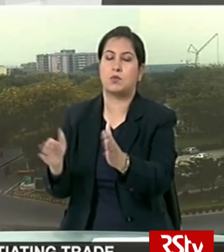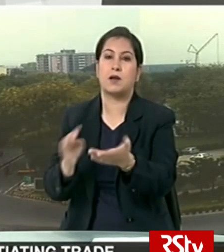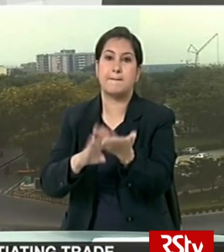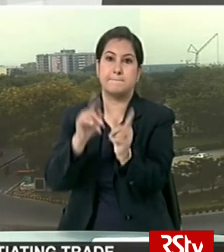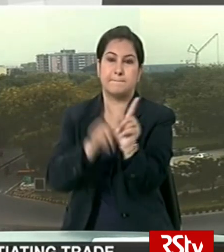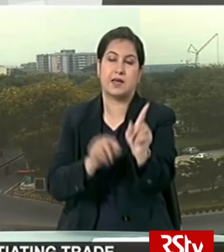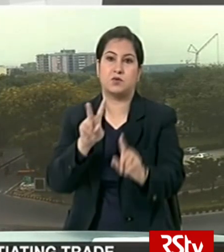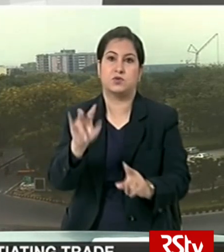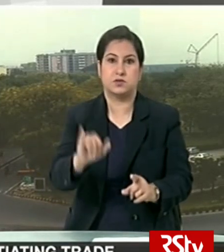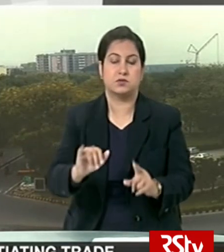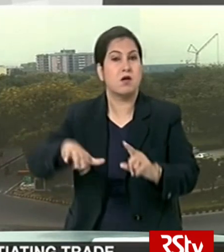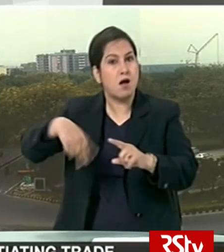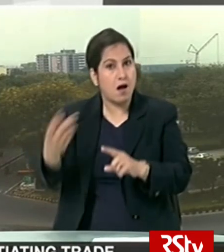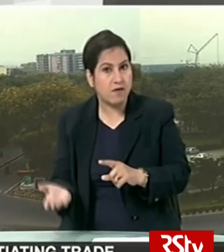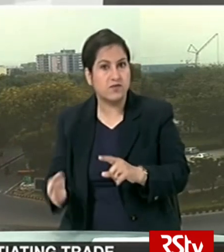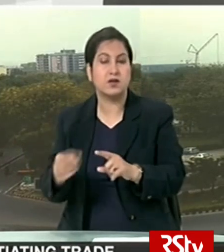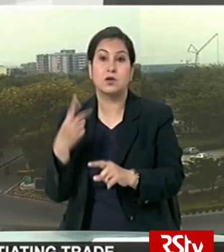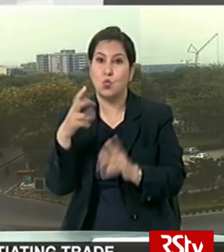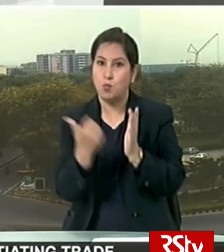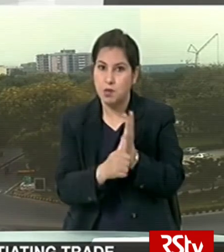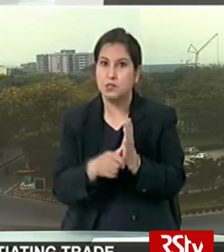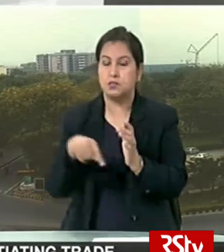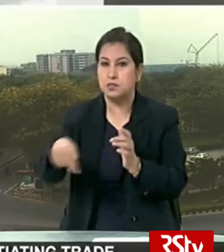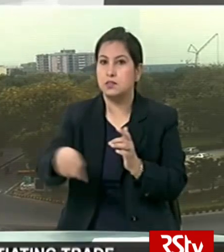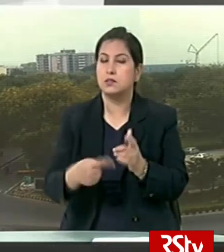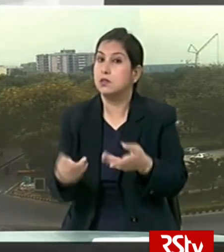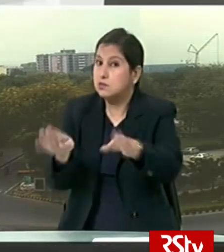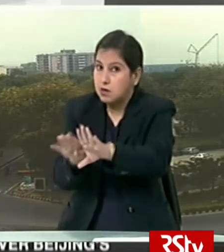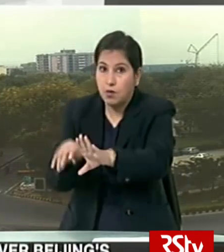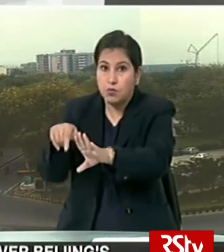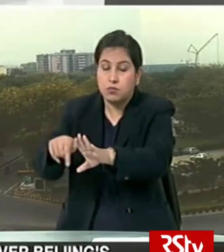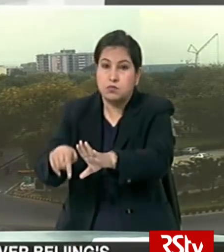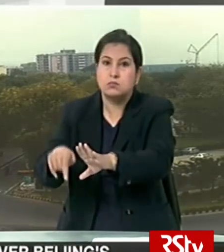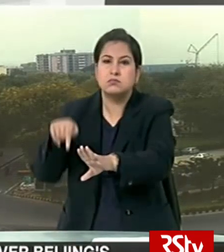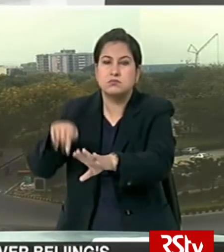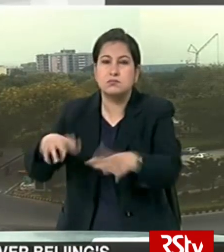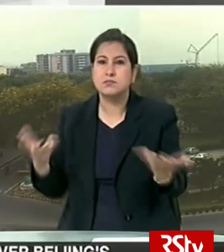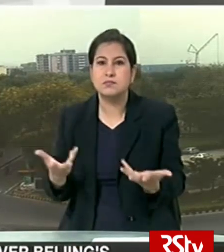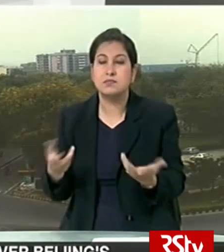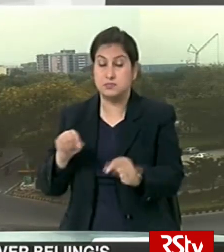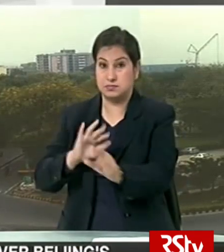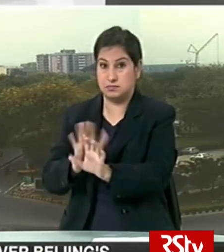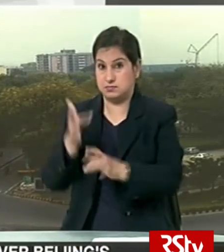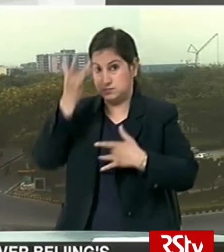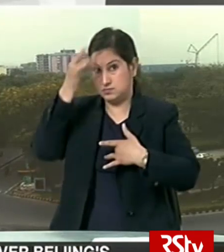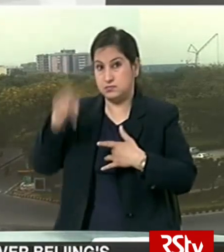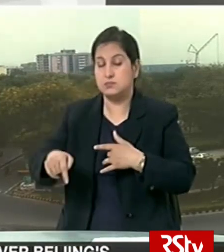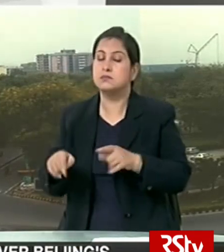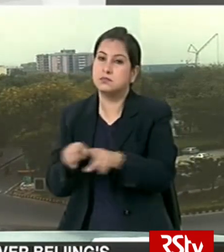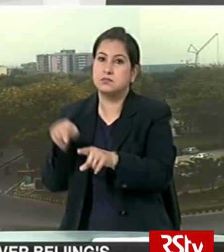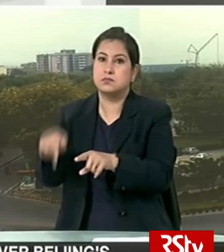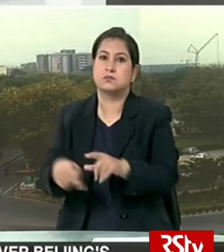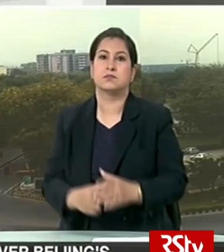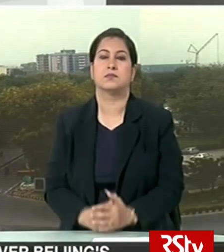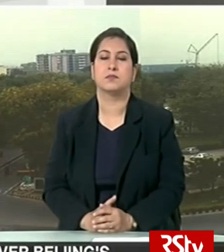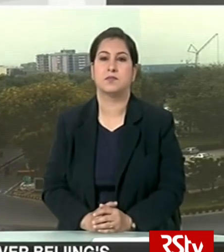26th of May after over two months of closing down due to control the spread of coronavirus